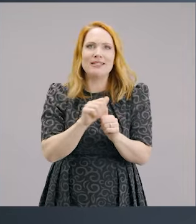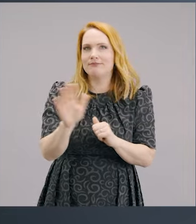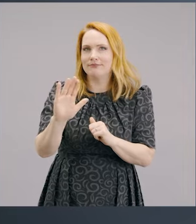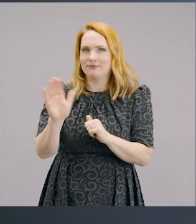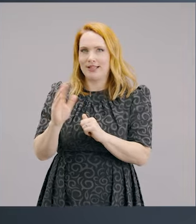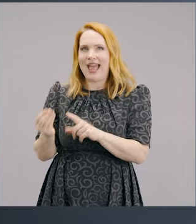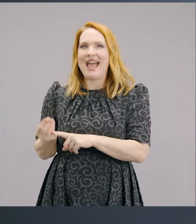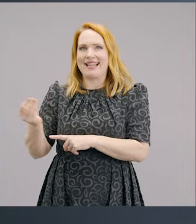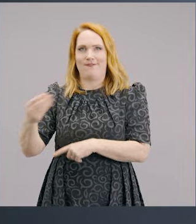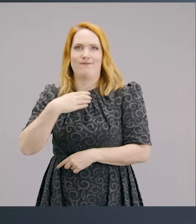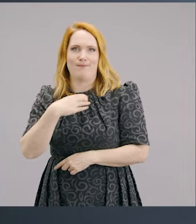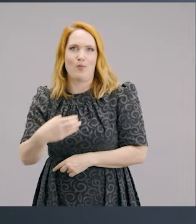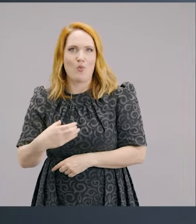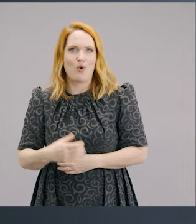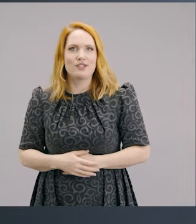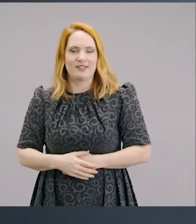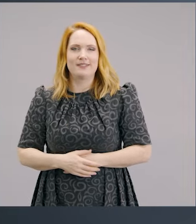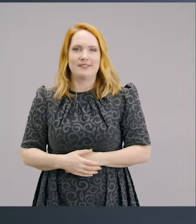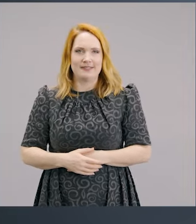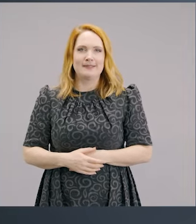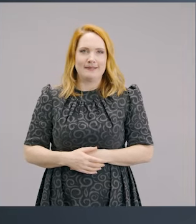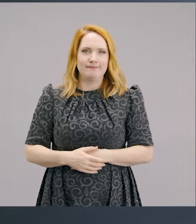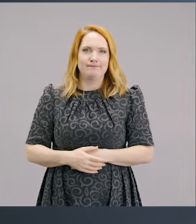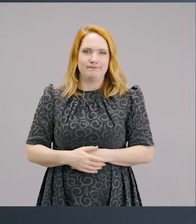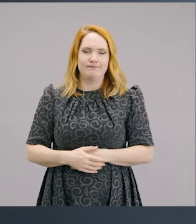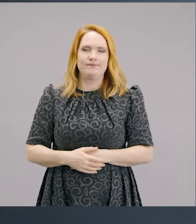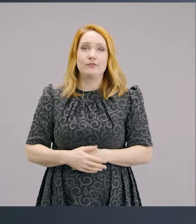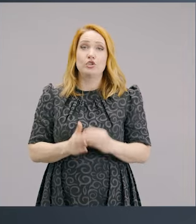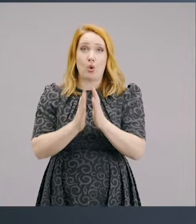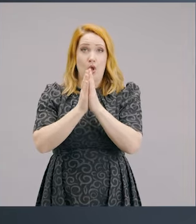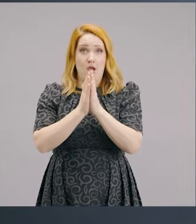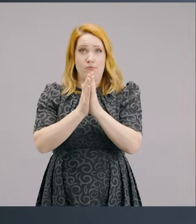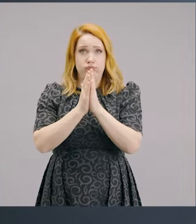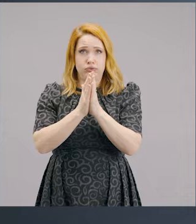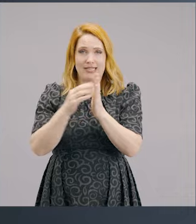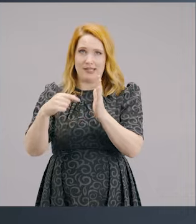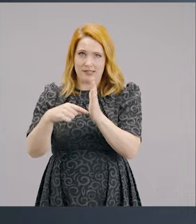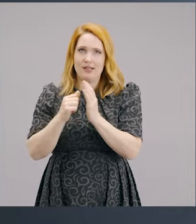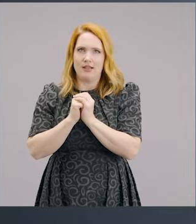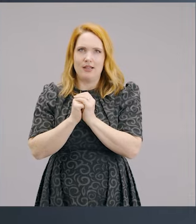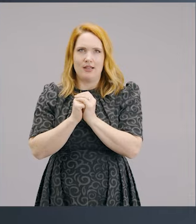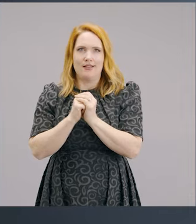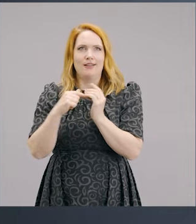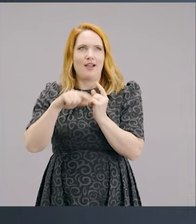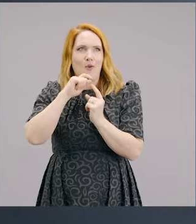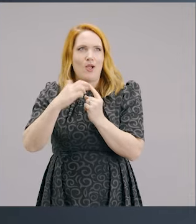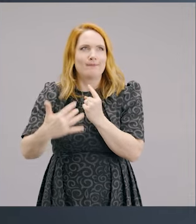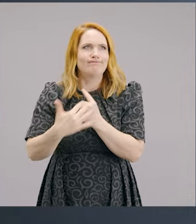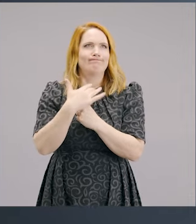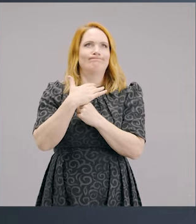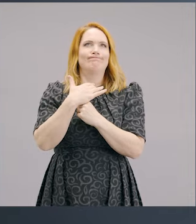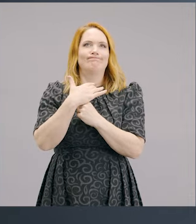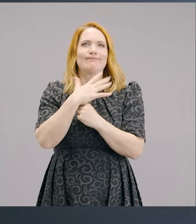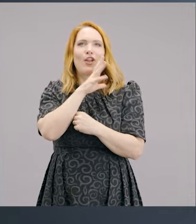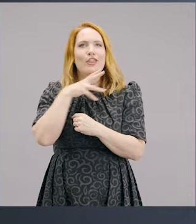So, you know, one of the things with prayer is that it will increase what happens in our soul